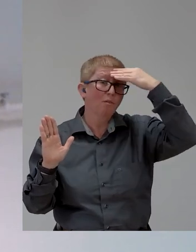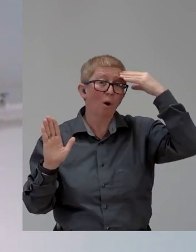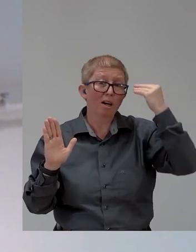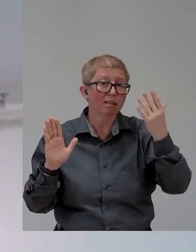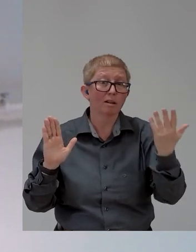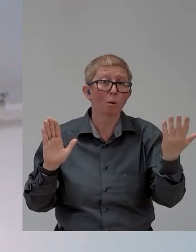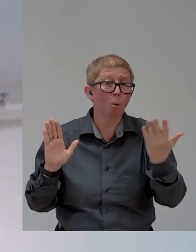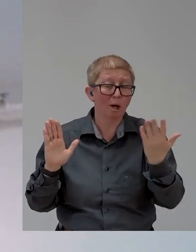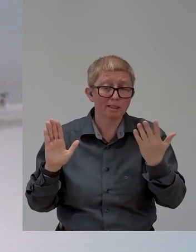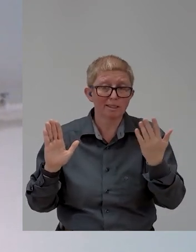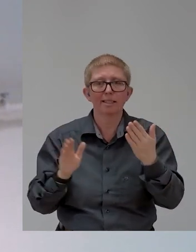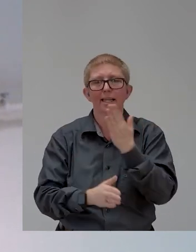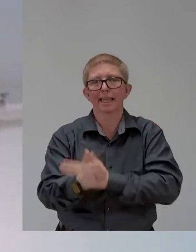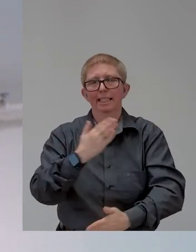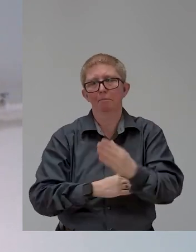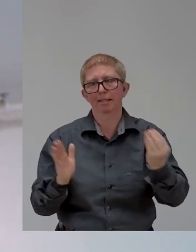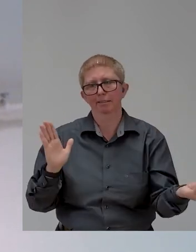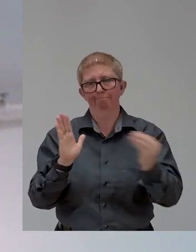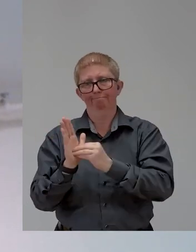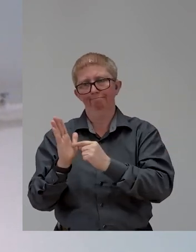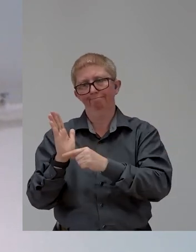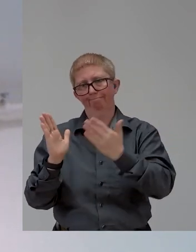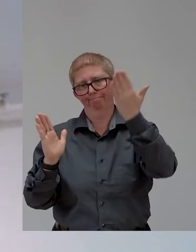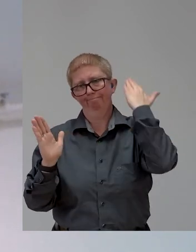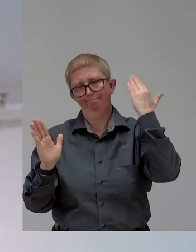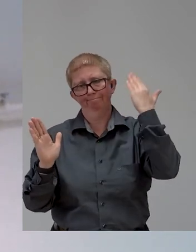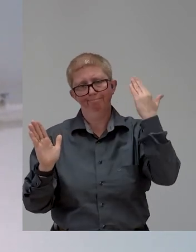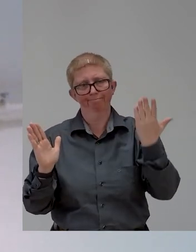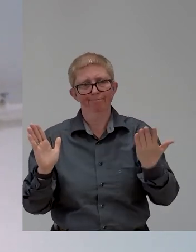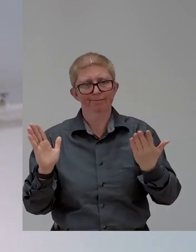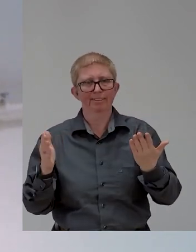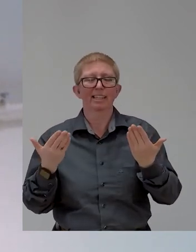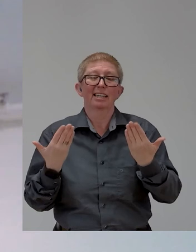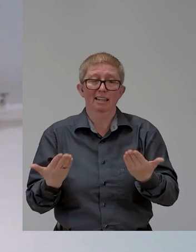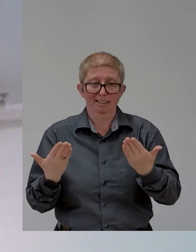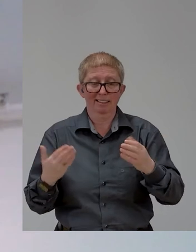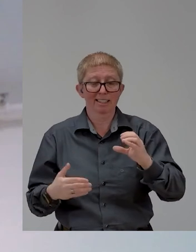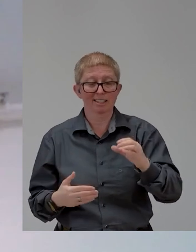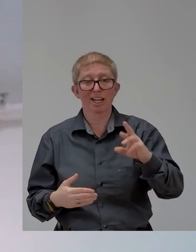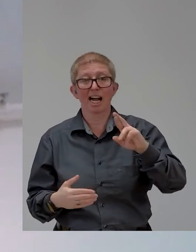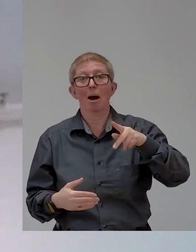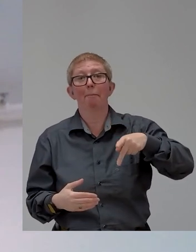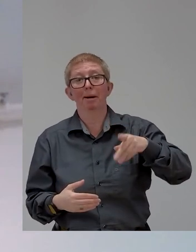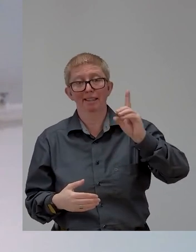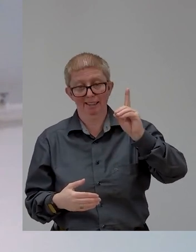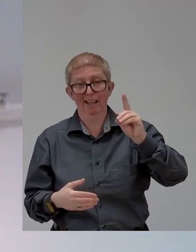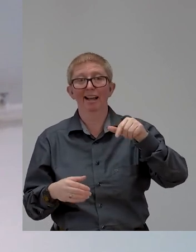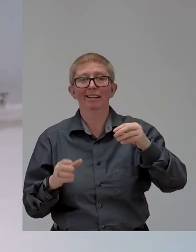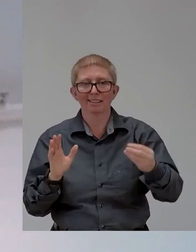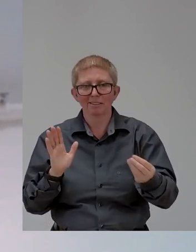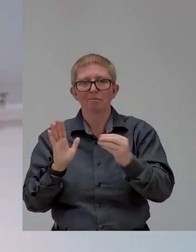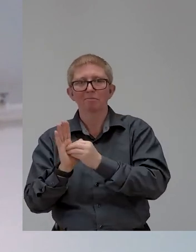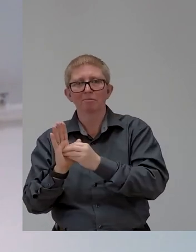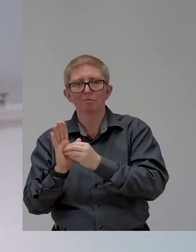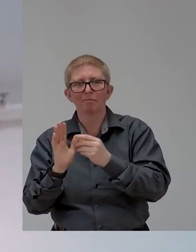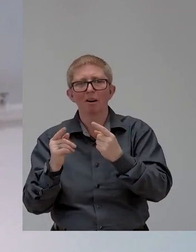the CRPD in its preamble and grouping disability along with other vulnerable populations. This is for a group